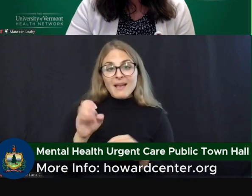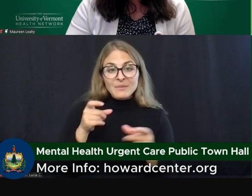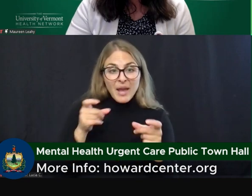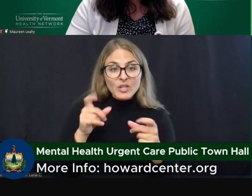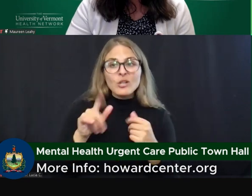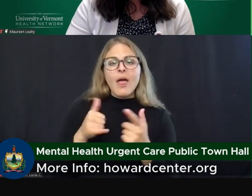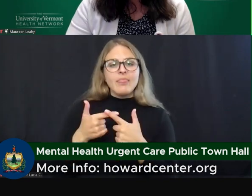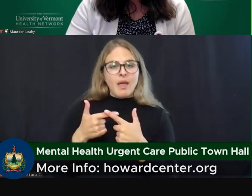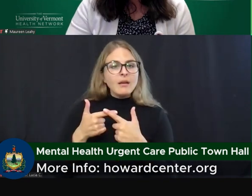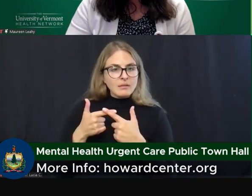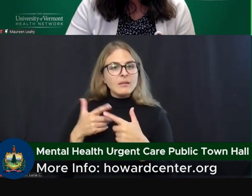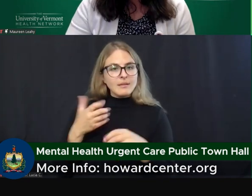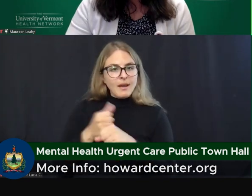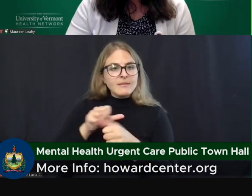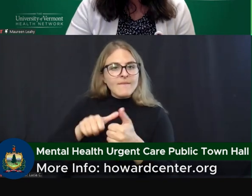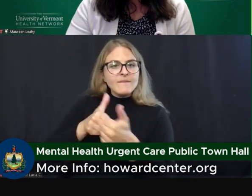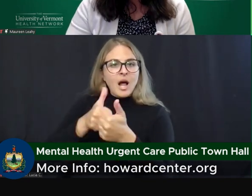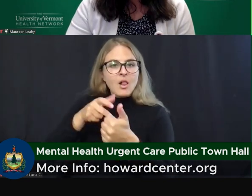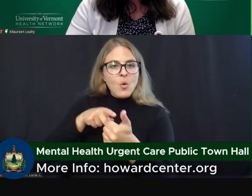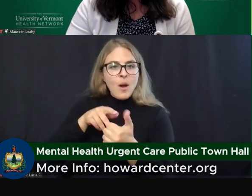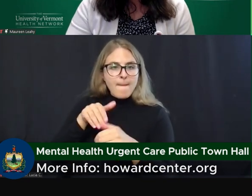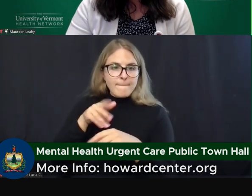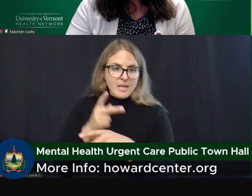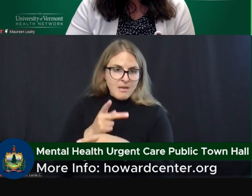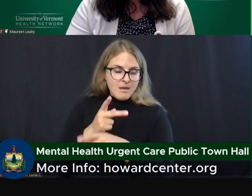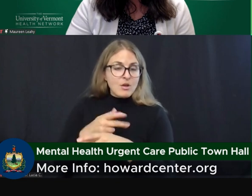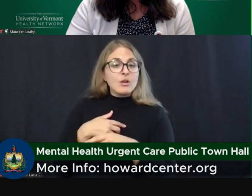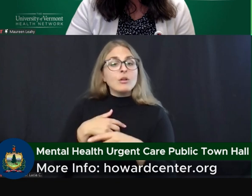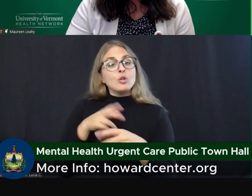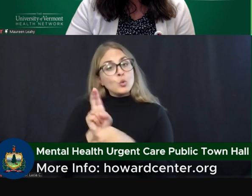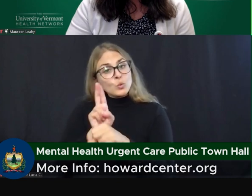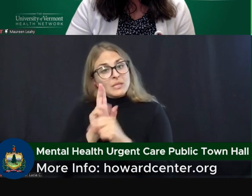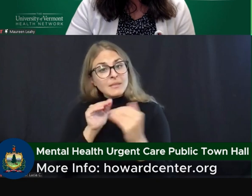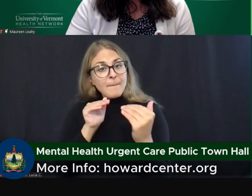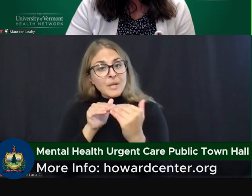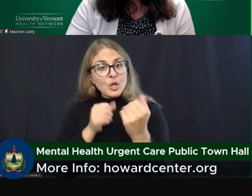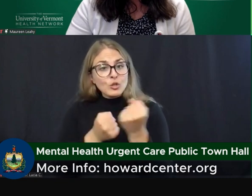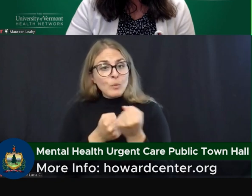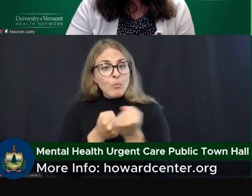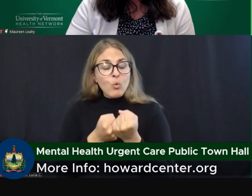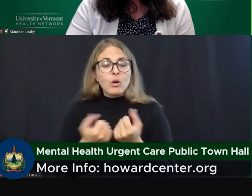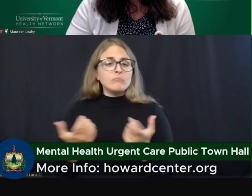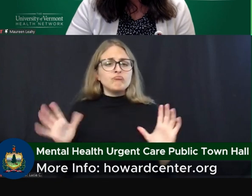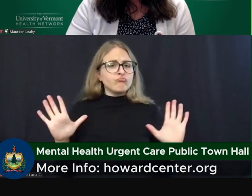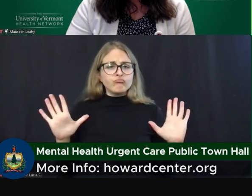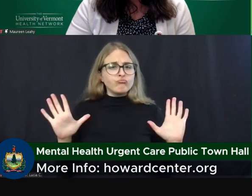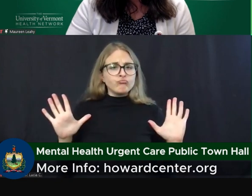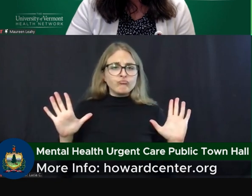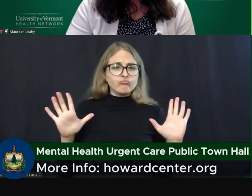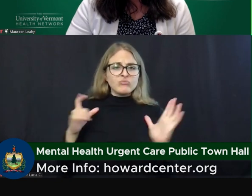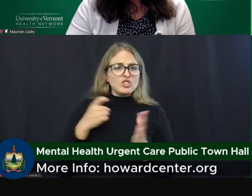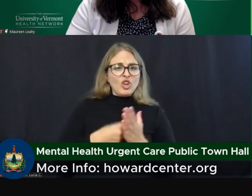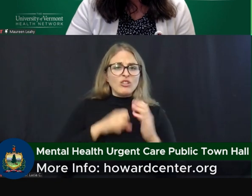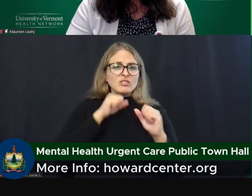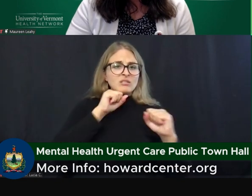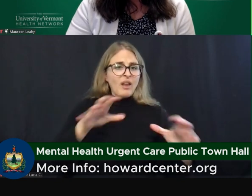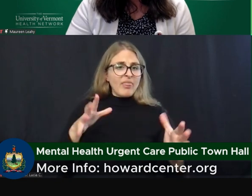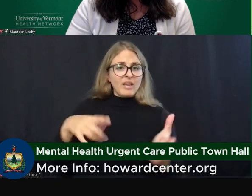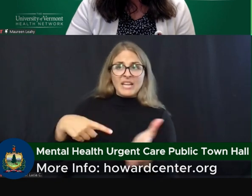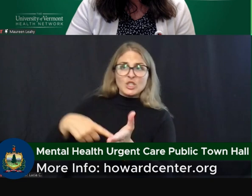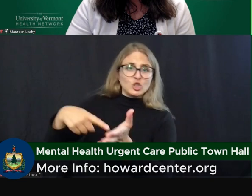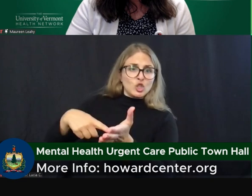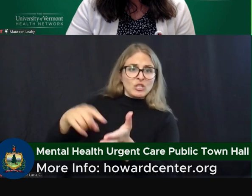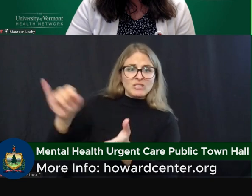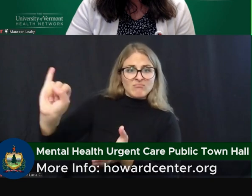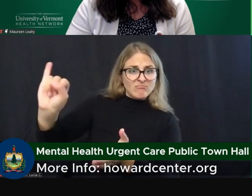follow-up care, accesses peer support, they will not be charged for those services, and their health insurance